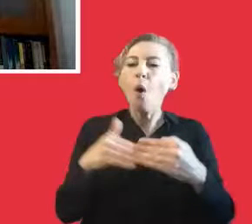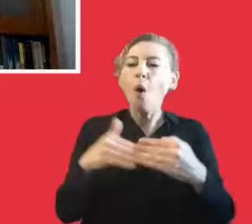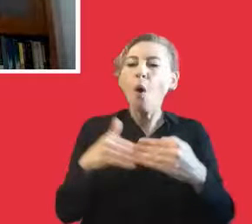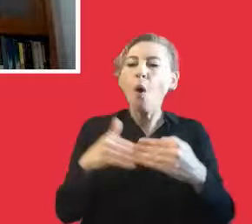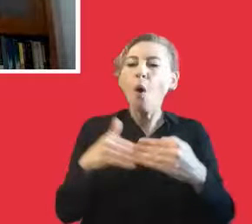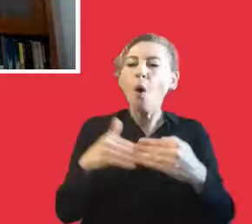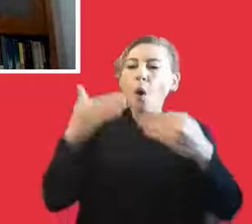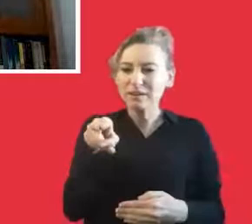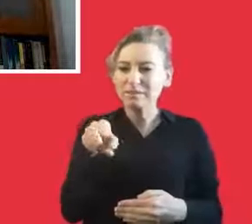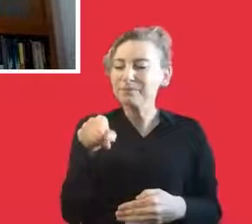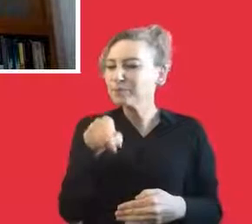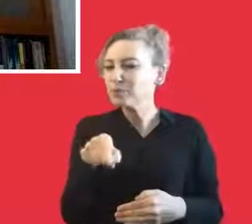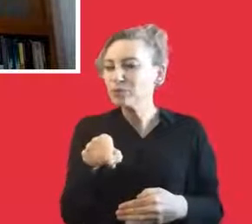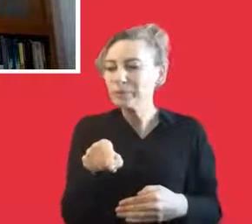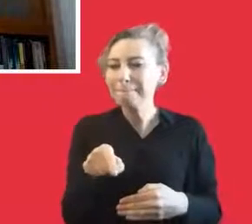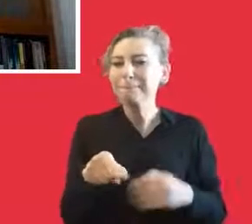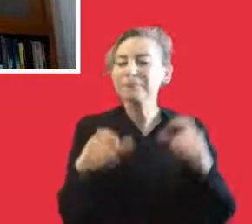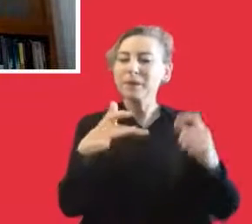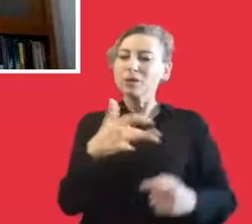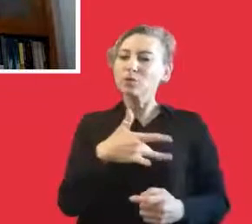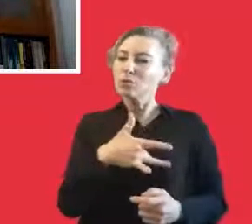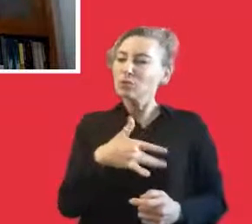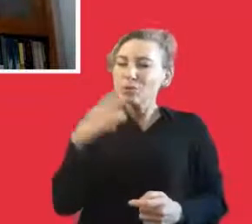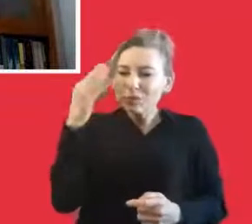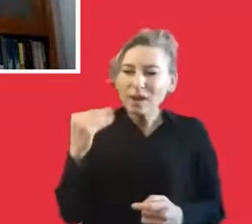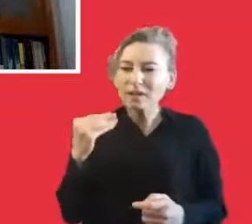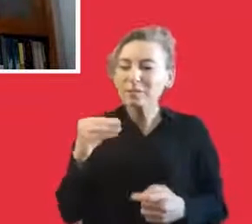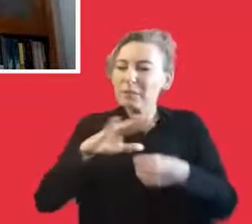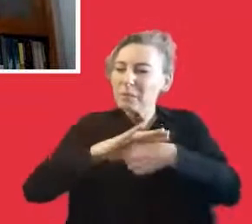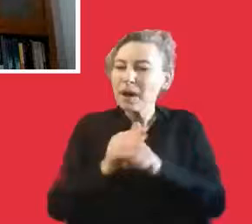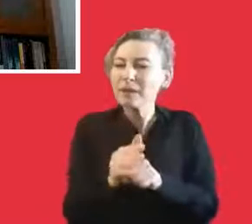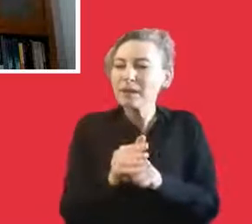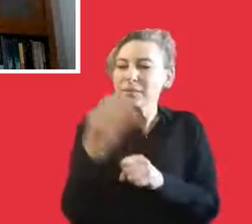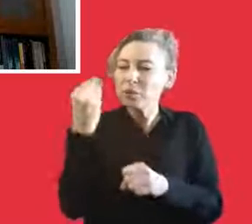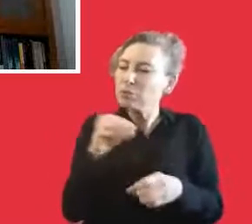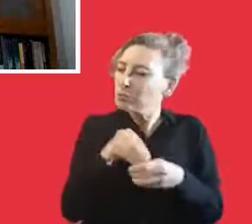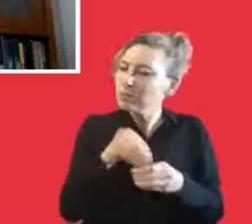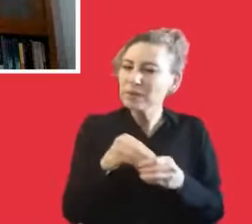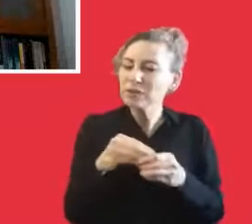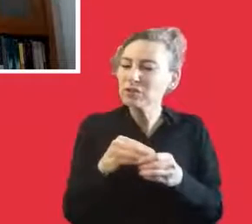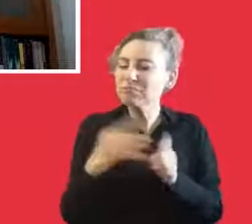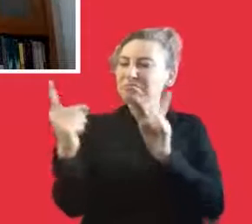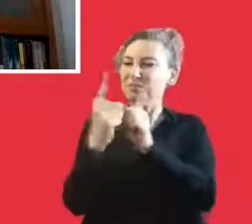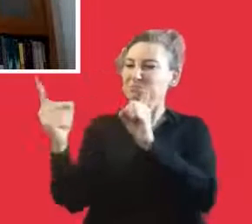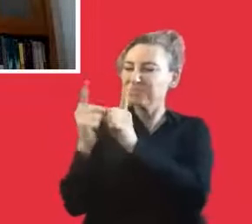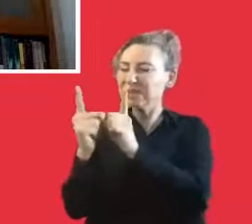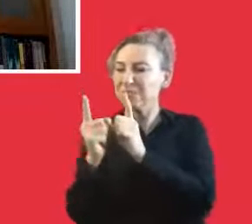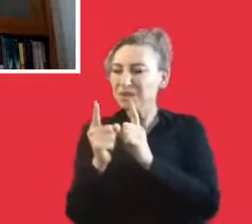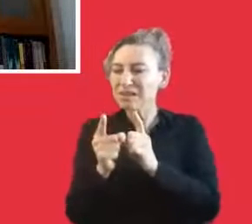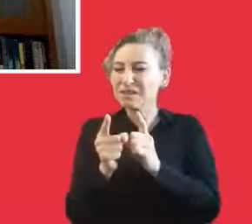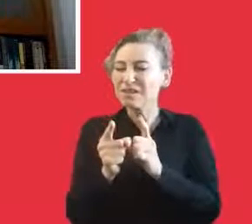ticket selling. And other than that, about the volunteerism, since we are in the epidemic, so the